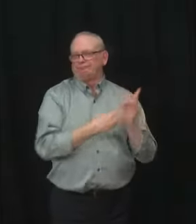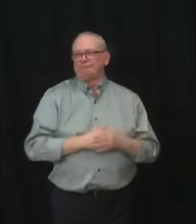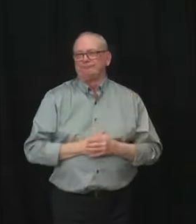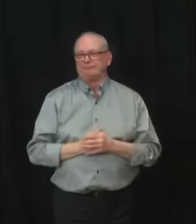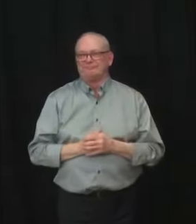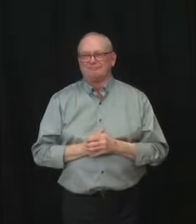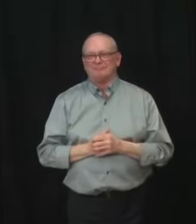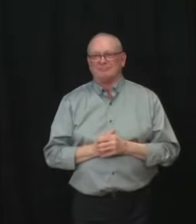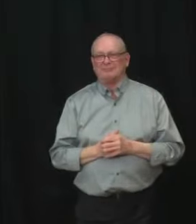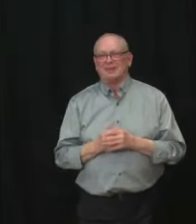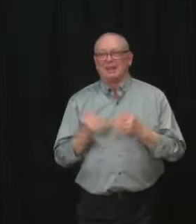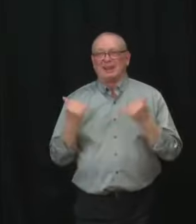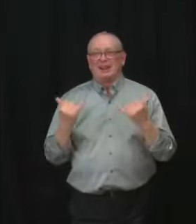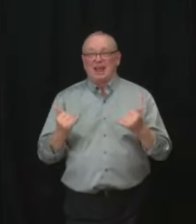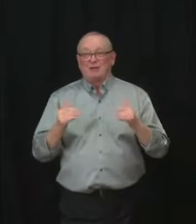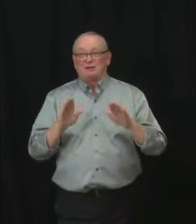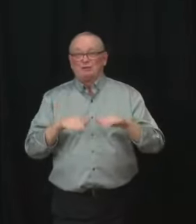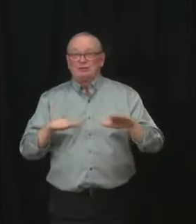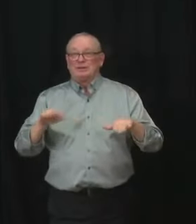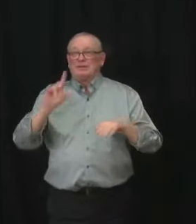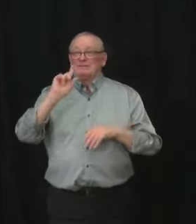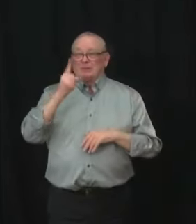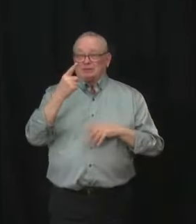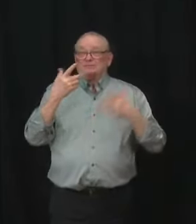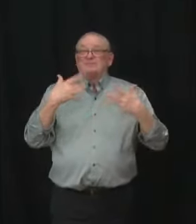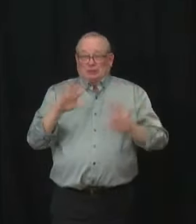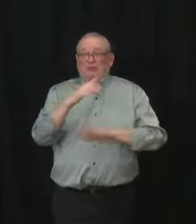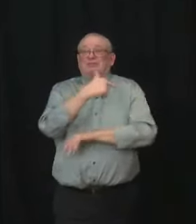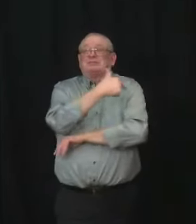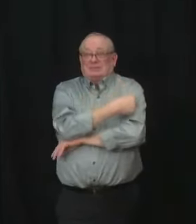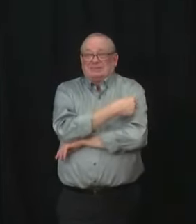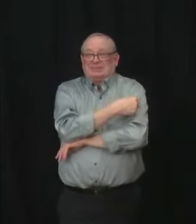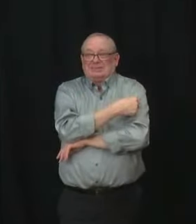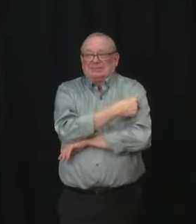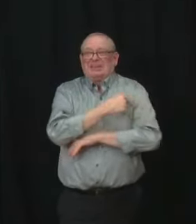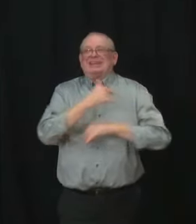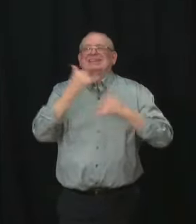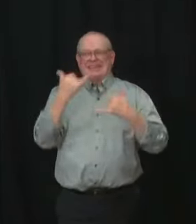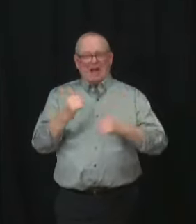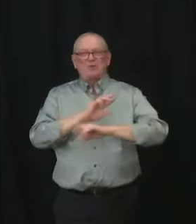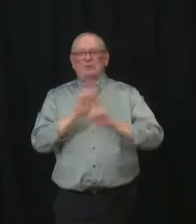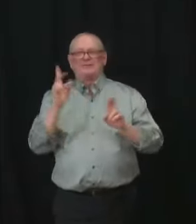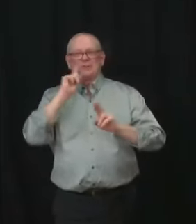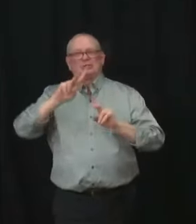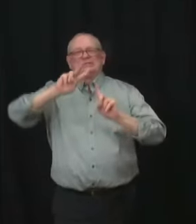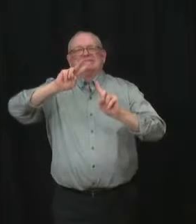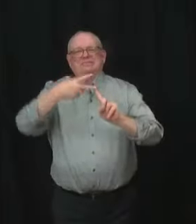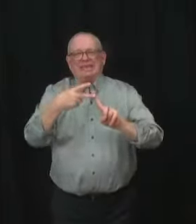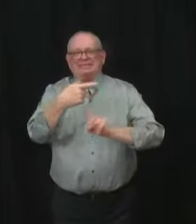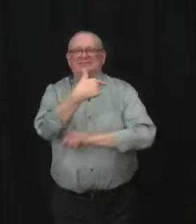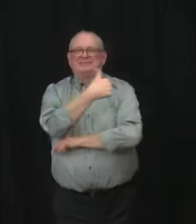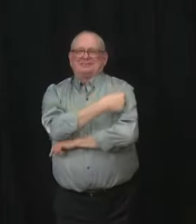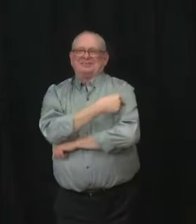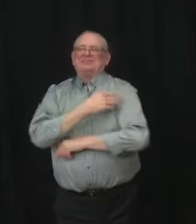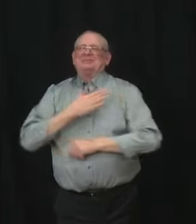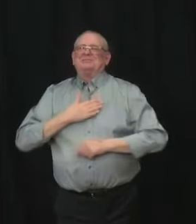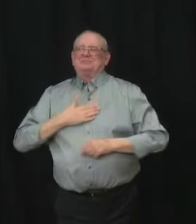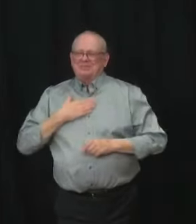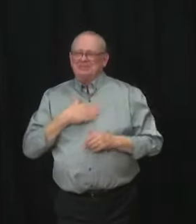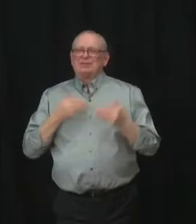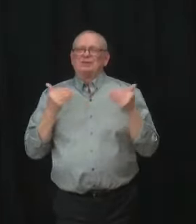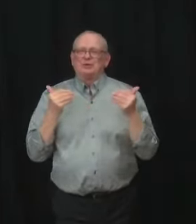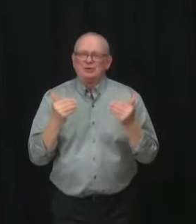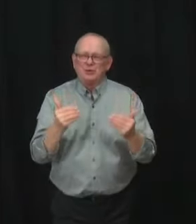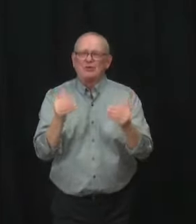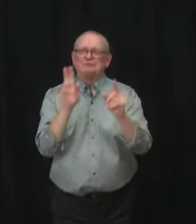In addition, I would like to remind Albertans that we always have a choice to do the right thing for ourselves and for others. I know